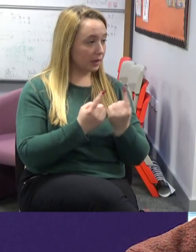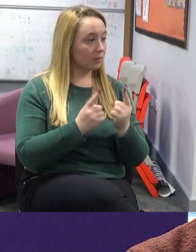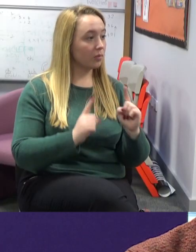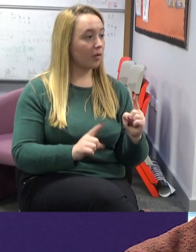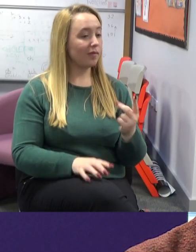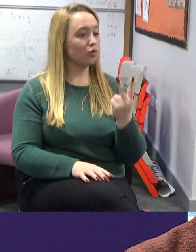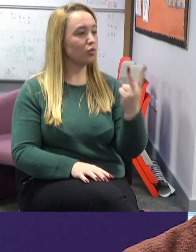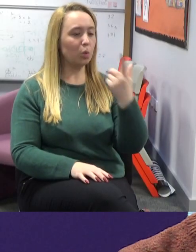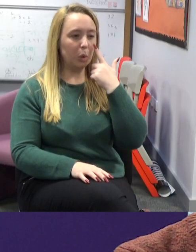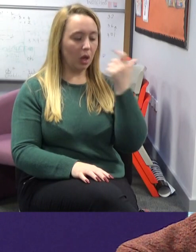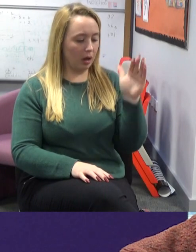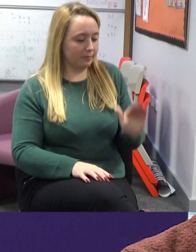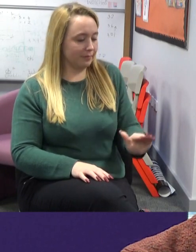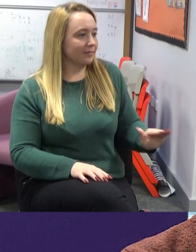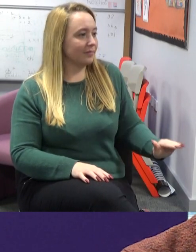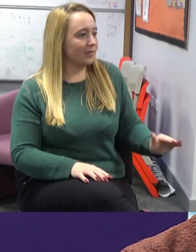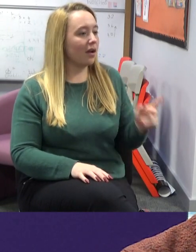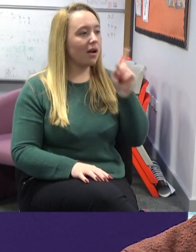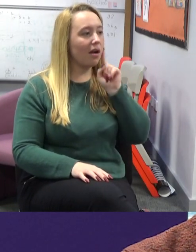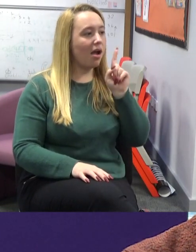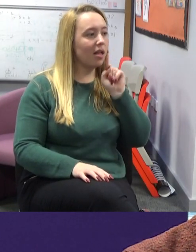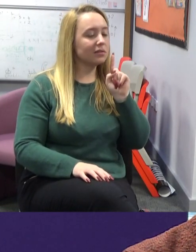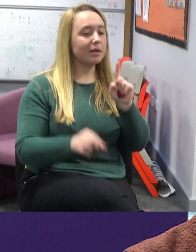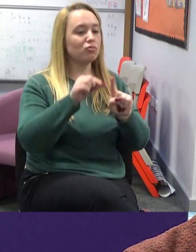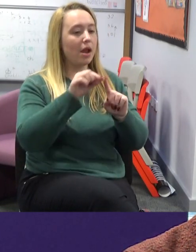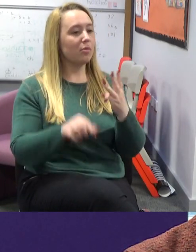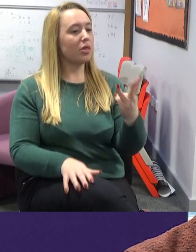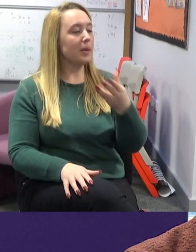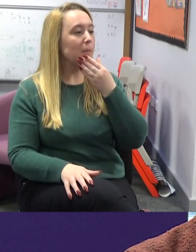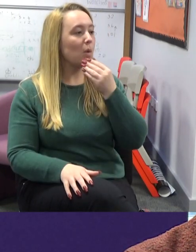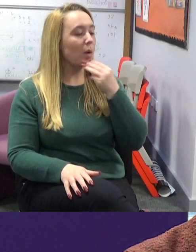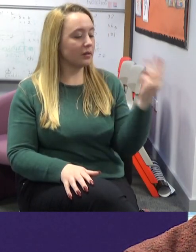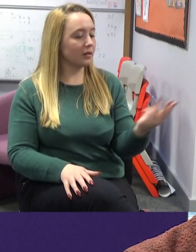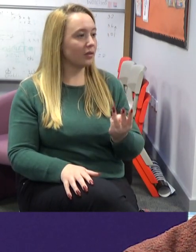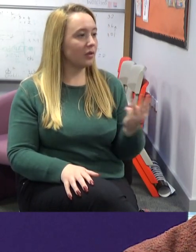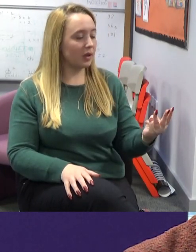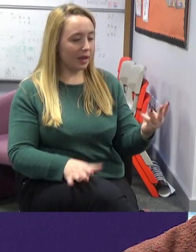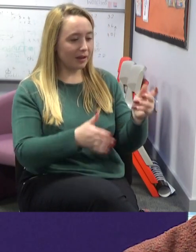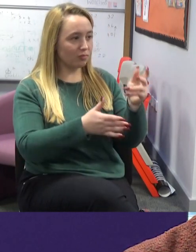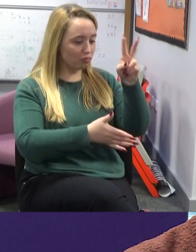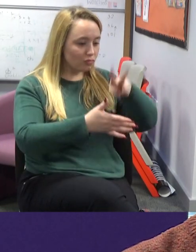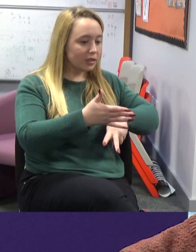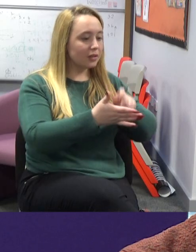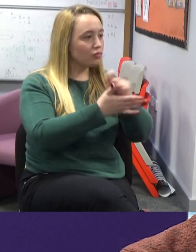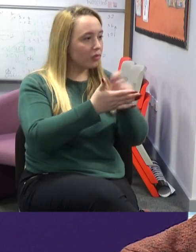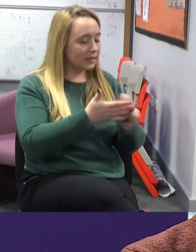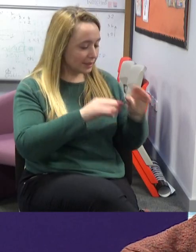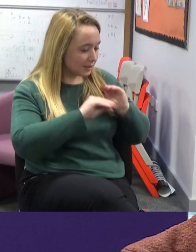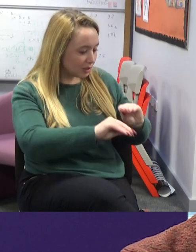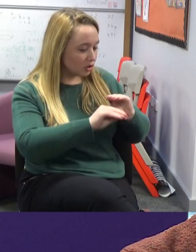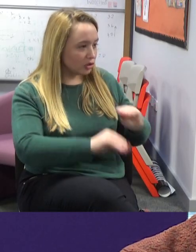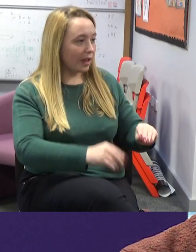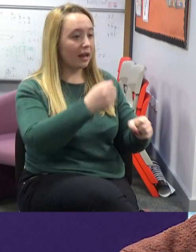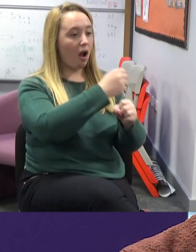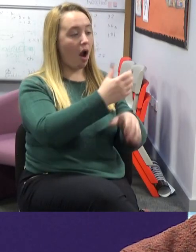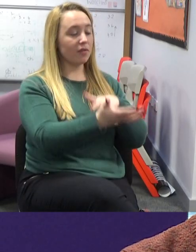Firstly in the mornings I have two of the infant girls and a P3 boy and